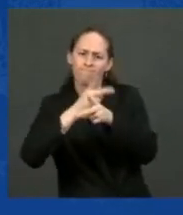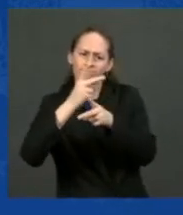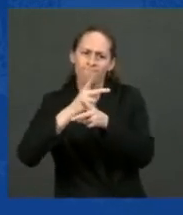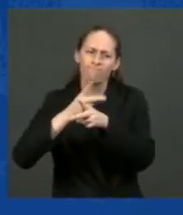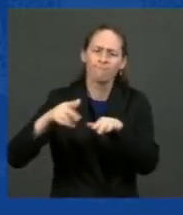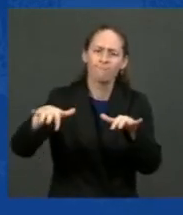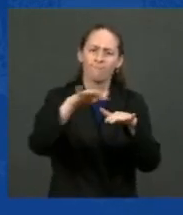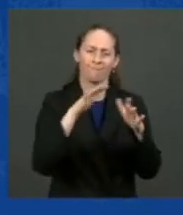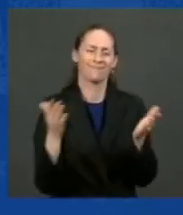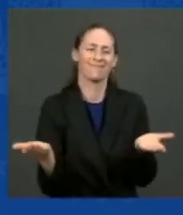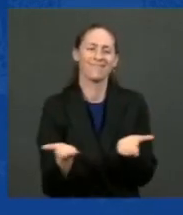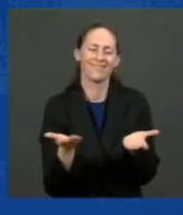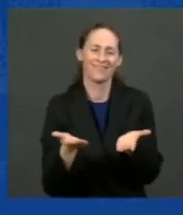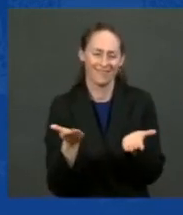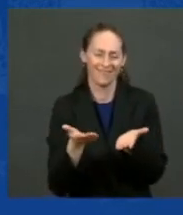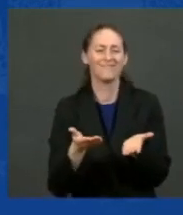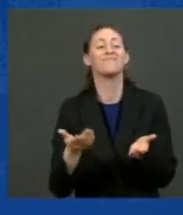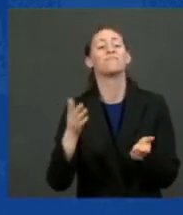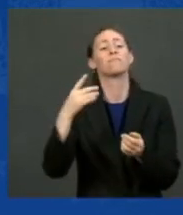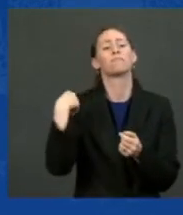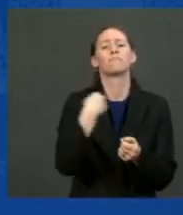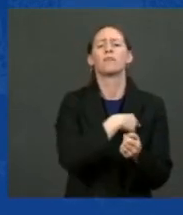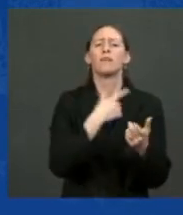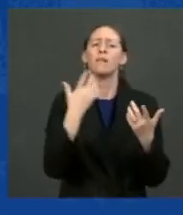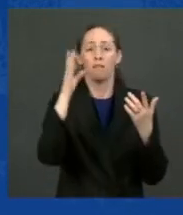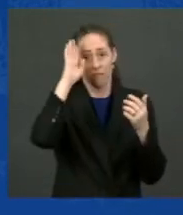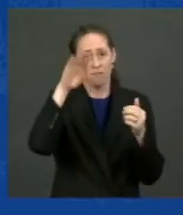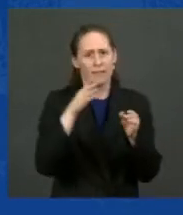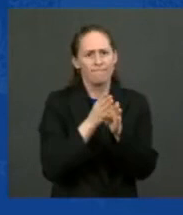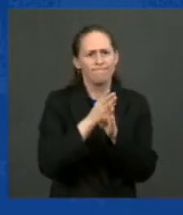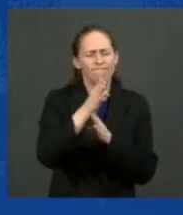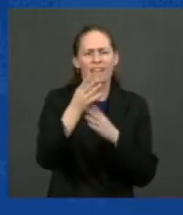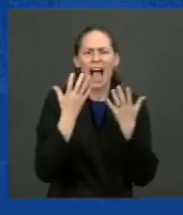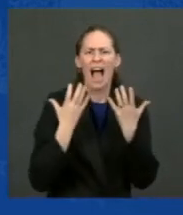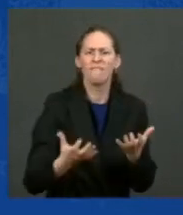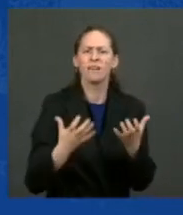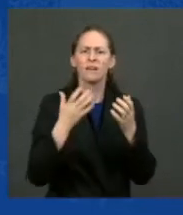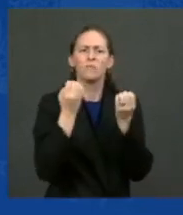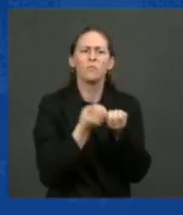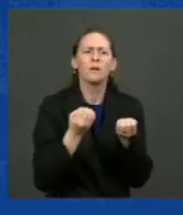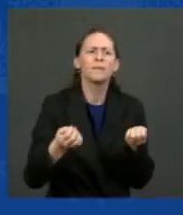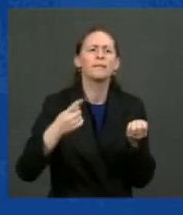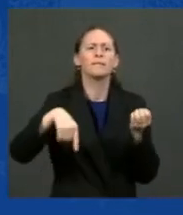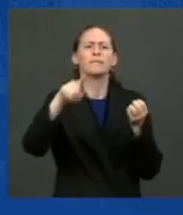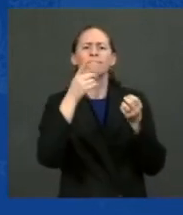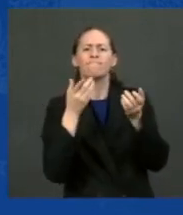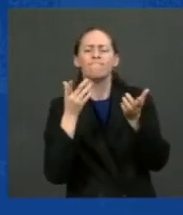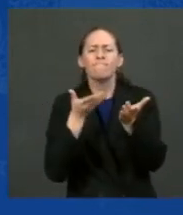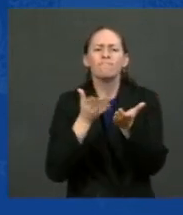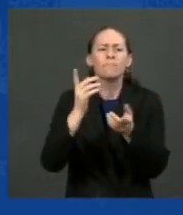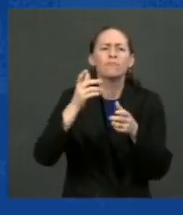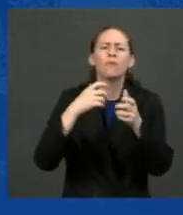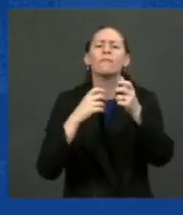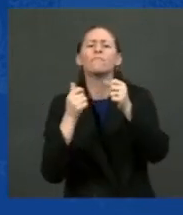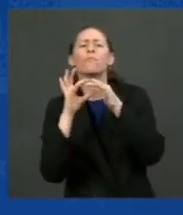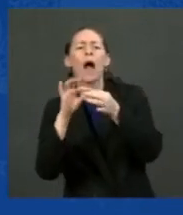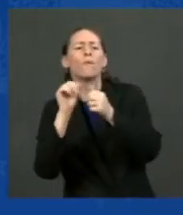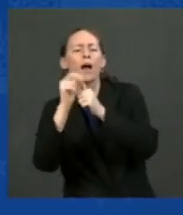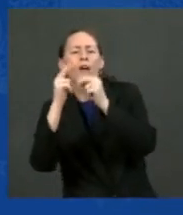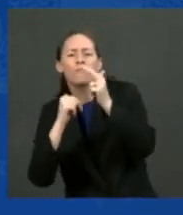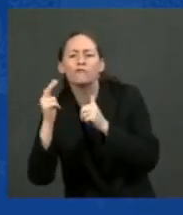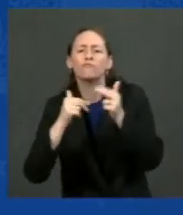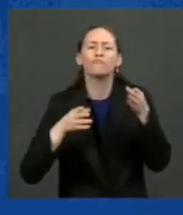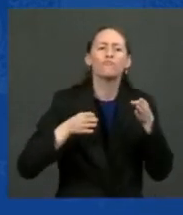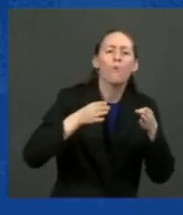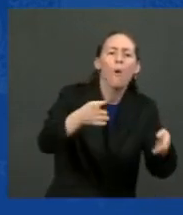324 operates the heavy machines that propel construction, the roads, bridges, buildings, energy